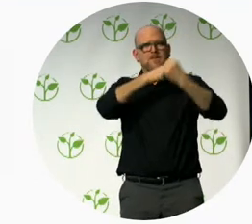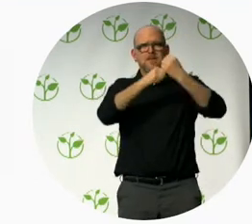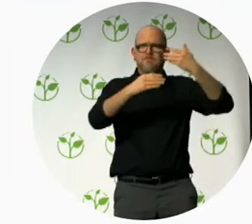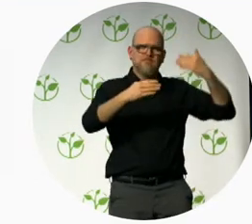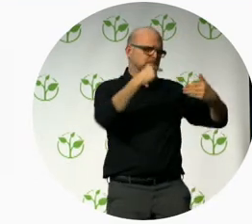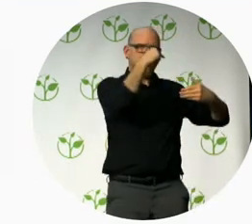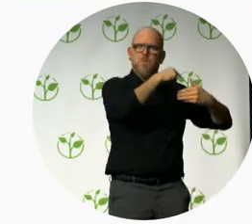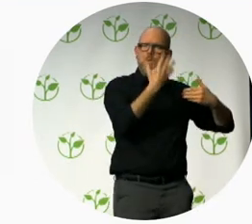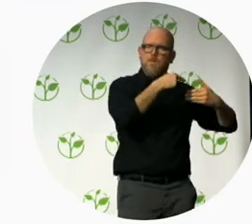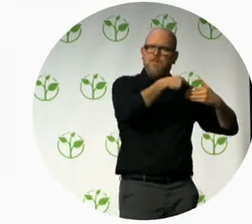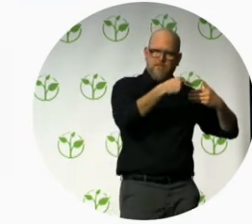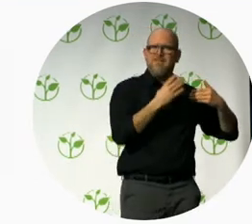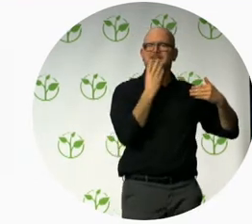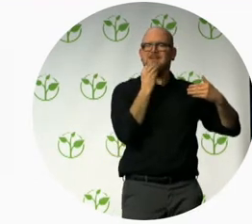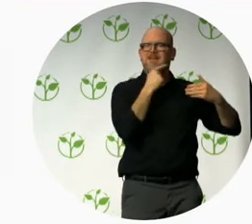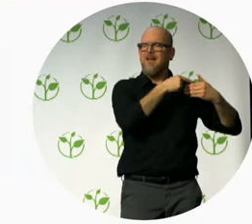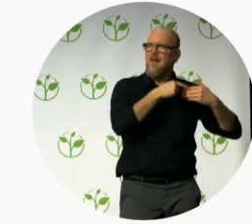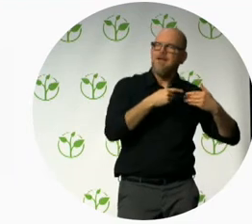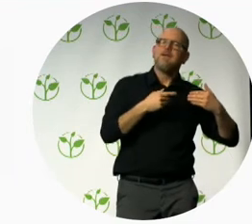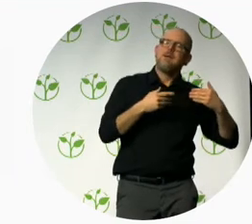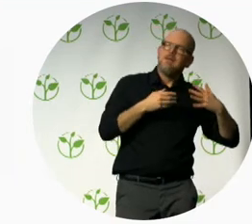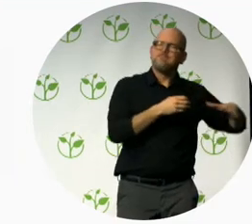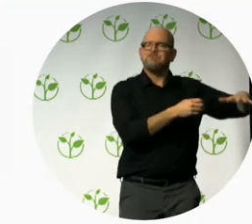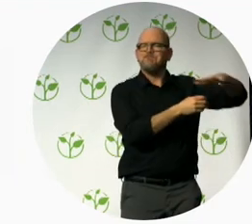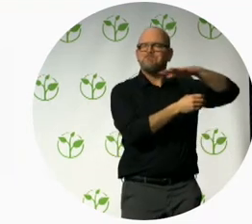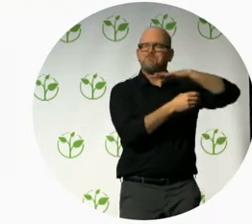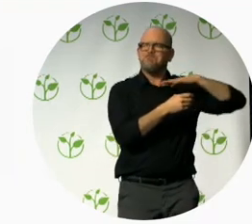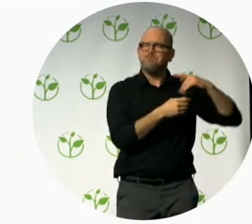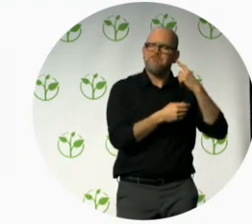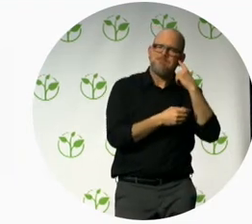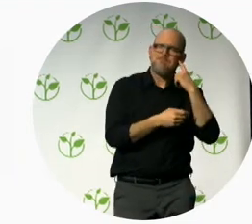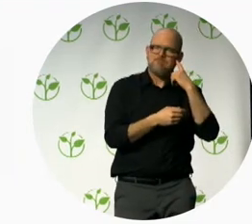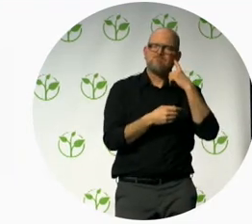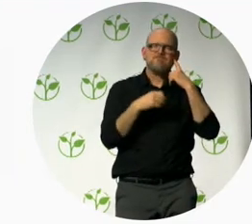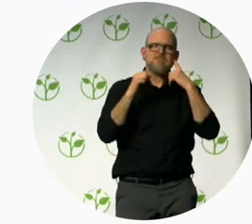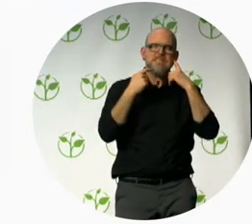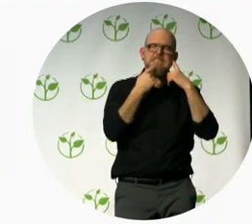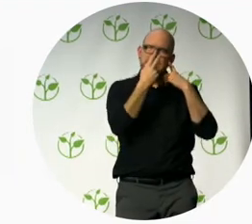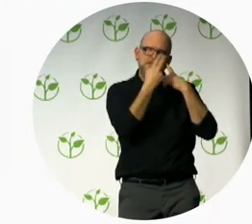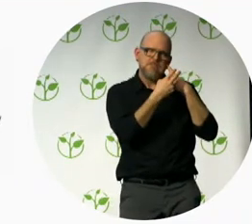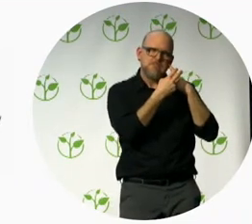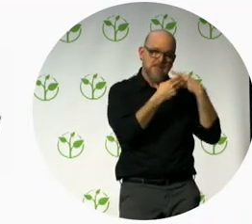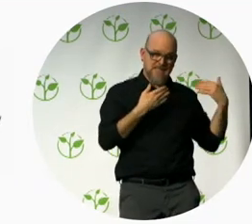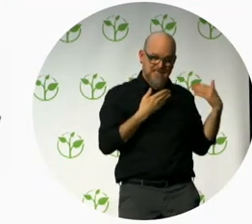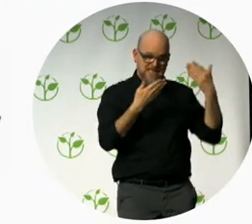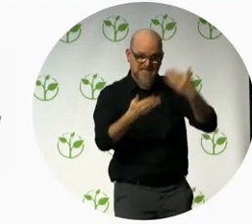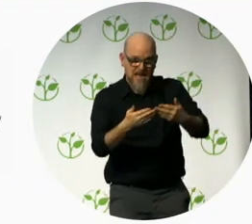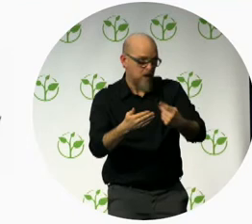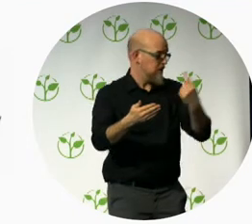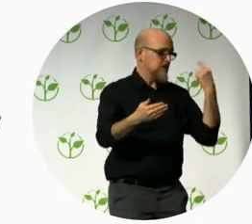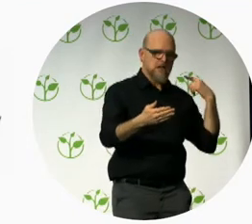In Israel 2018, we already have awareness to the importance of